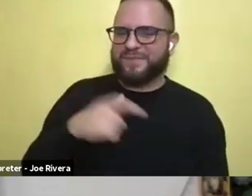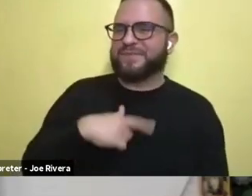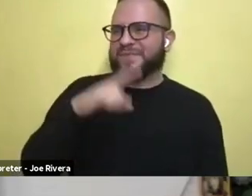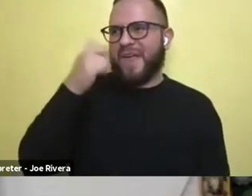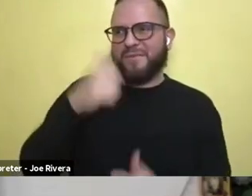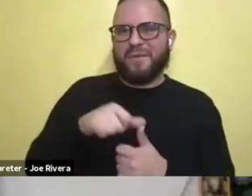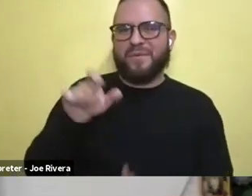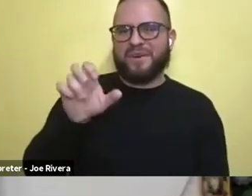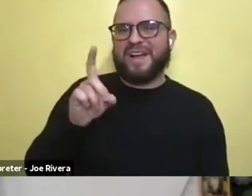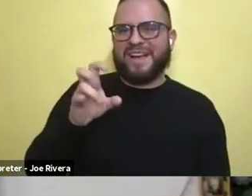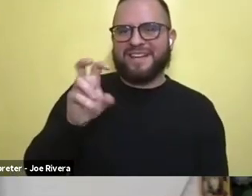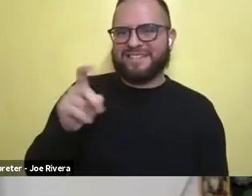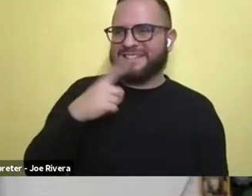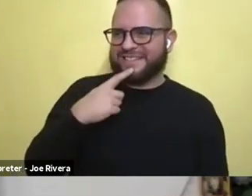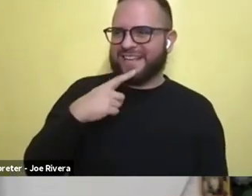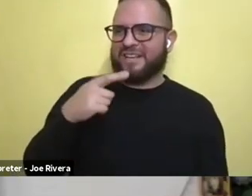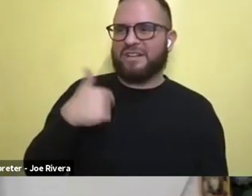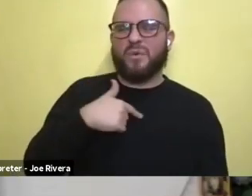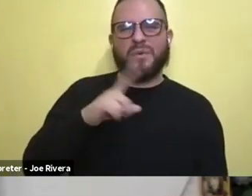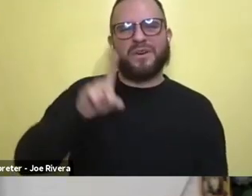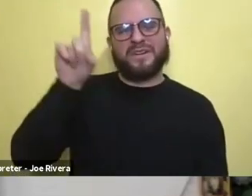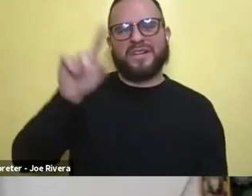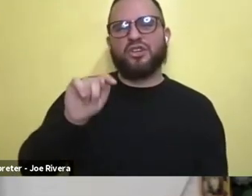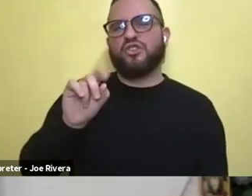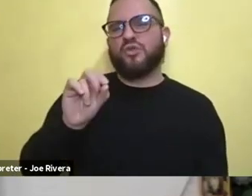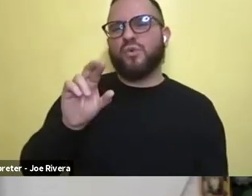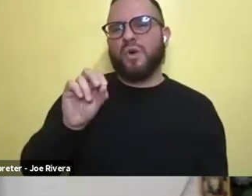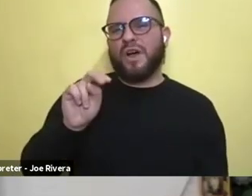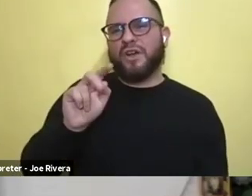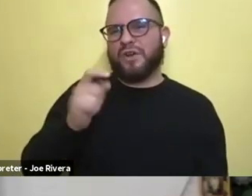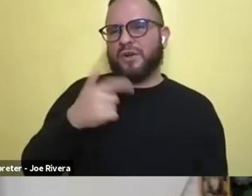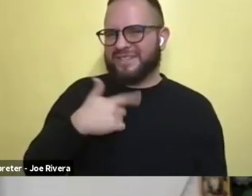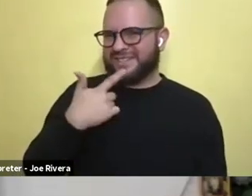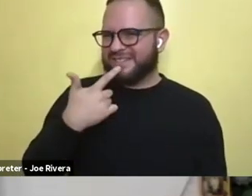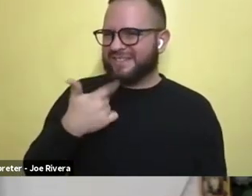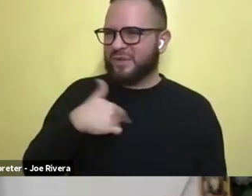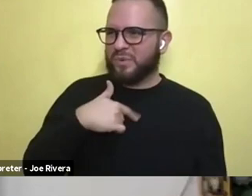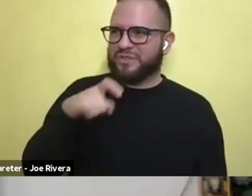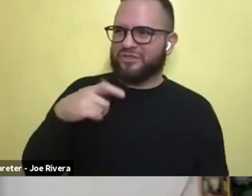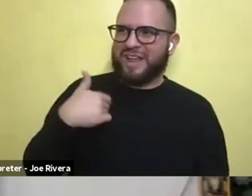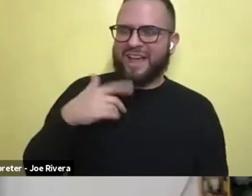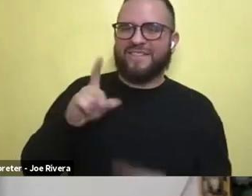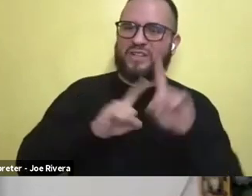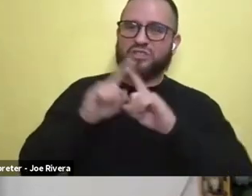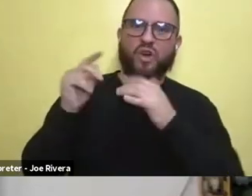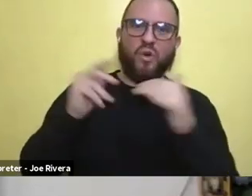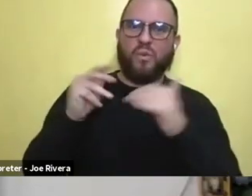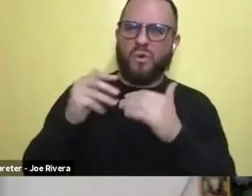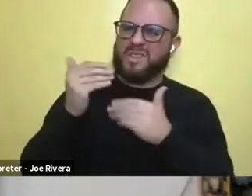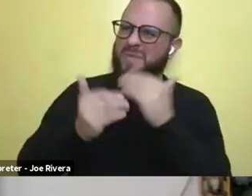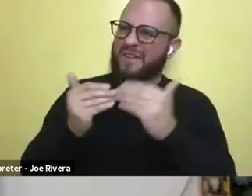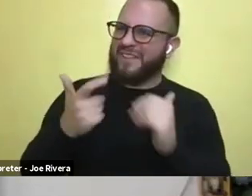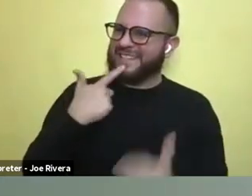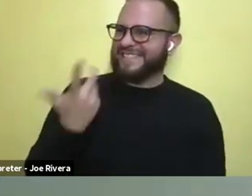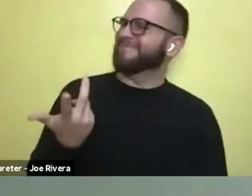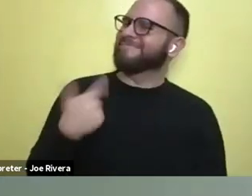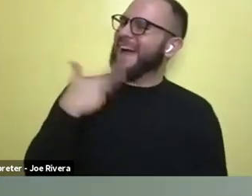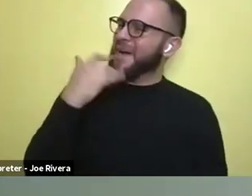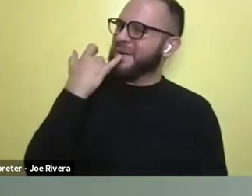was in like Toronto and we were filming, he was like, we should have a Star Wars marathon. I was like, I mean, I don't know when we'll find time for that, but,